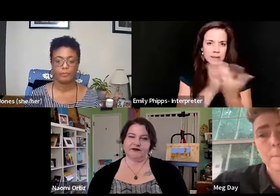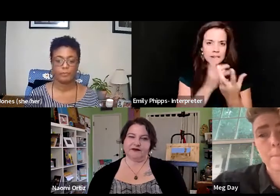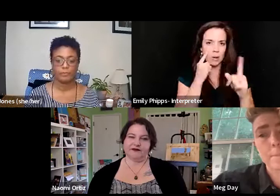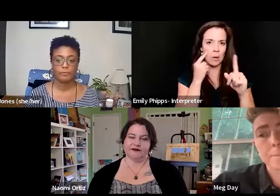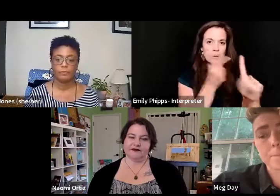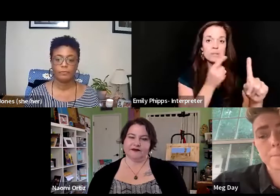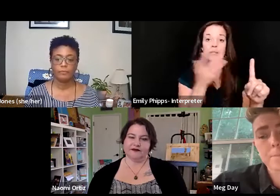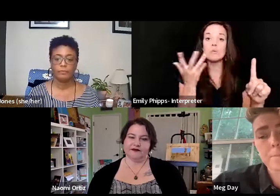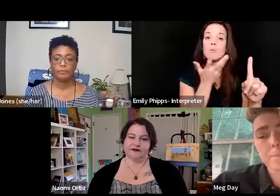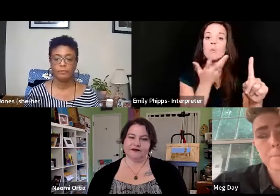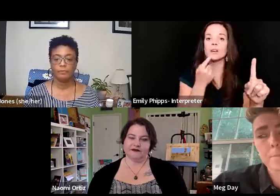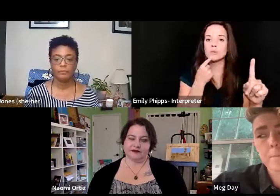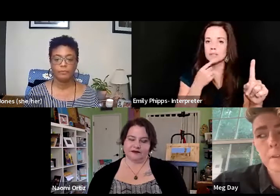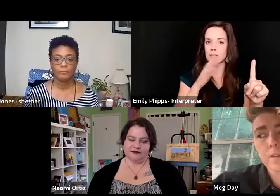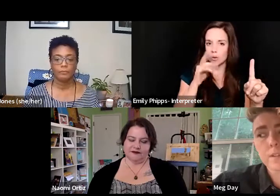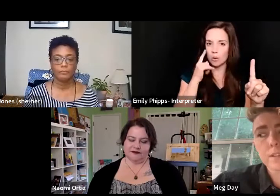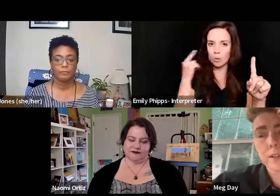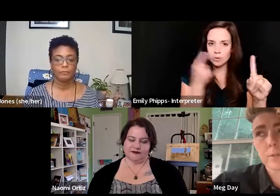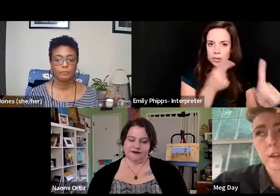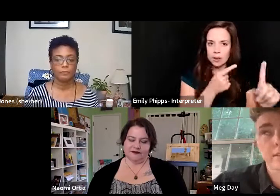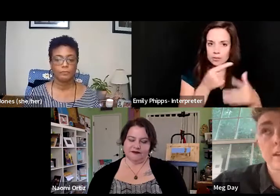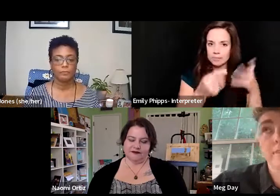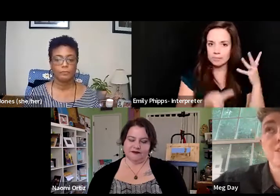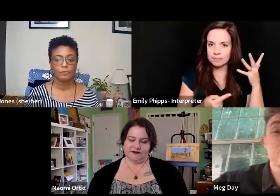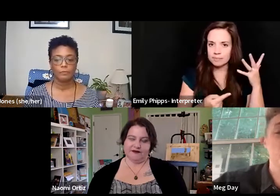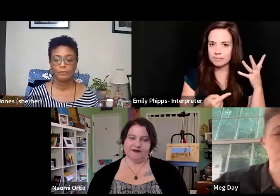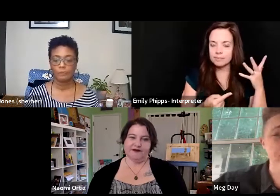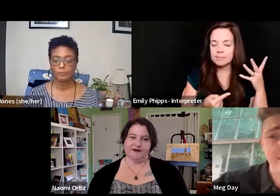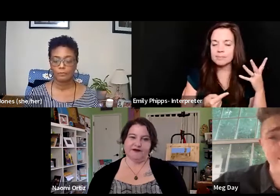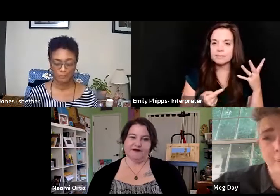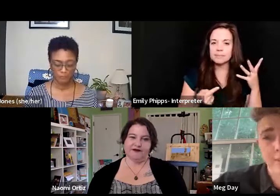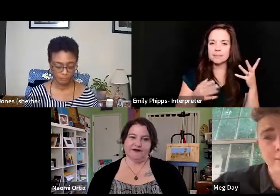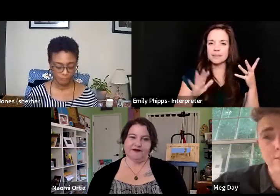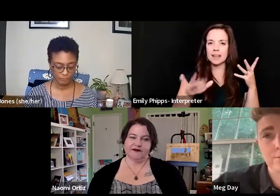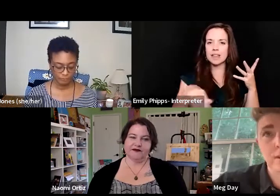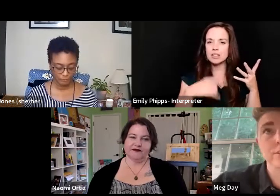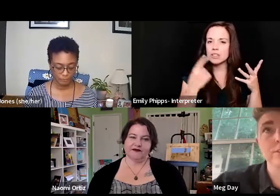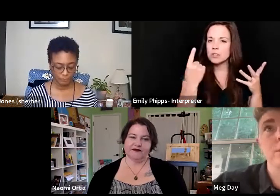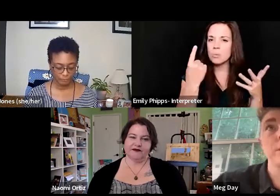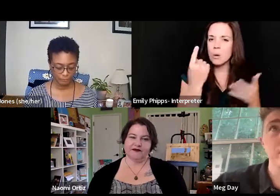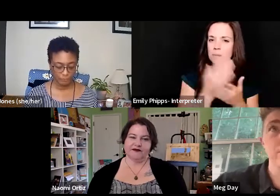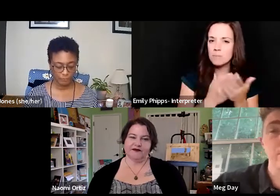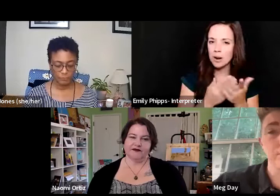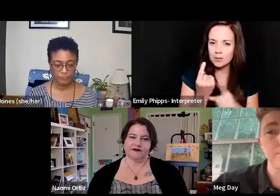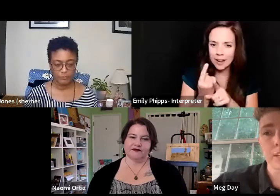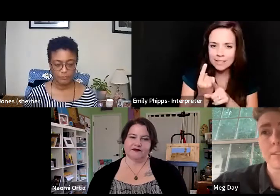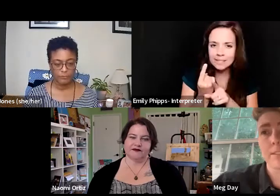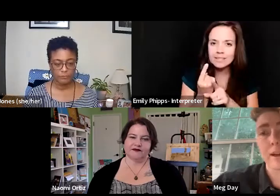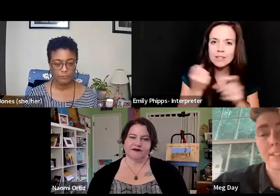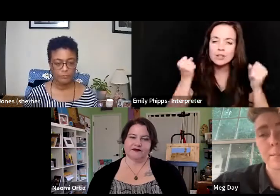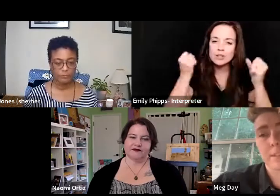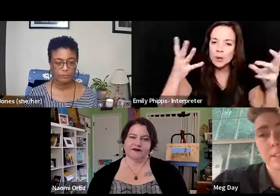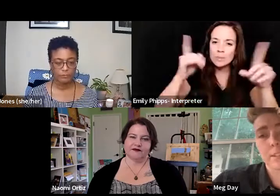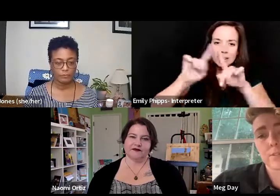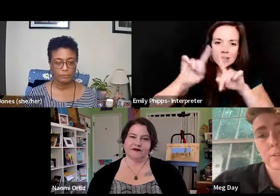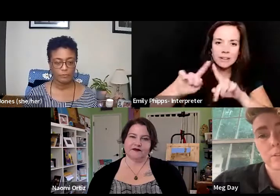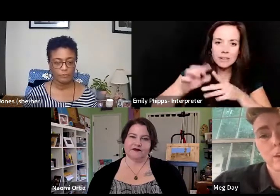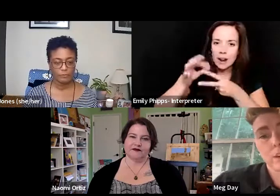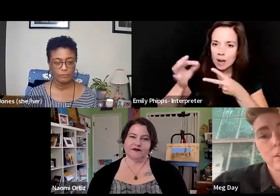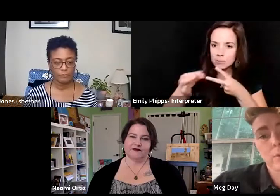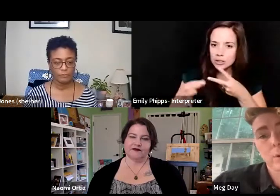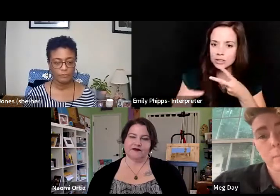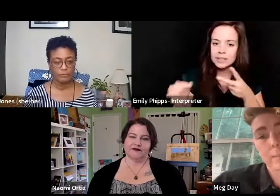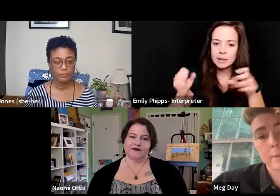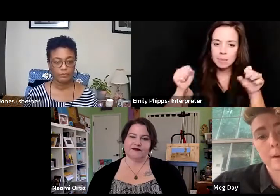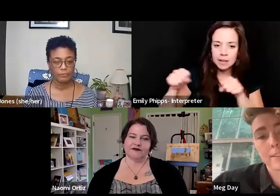Um, so, and that's just one aspect, right? There are so many other options and possibilities for,